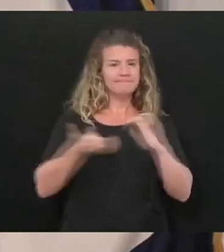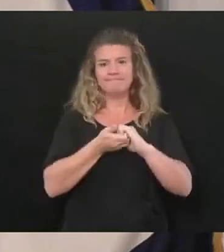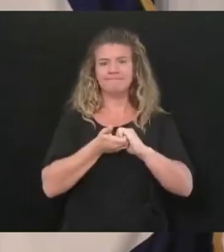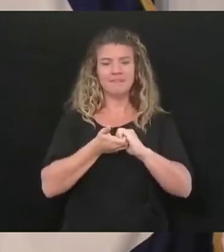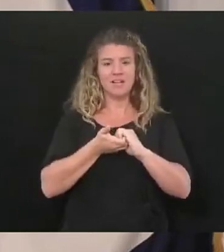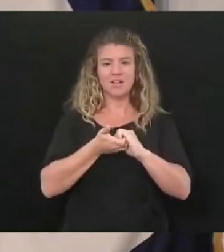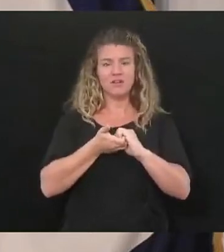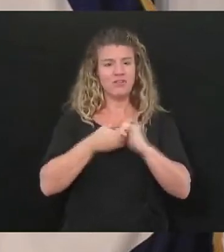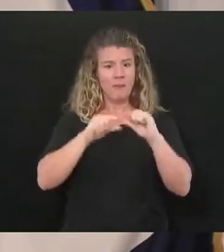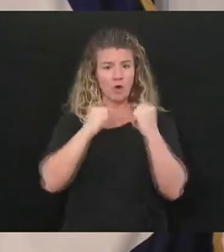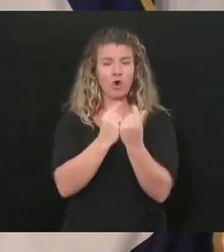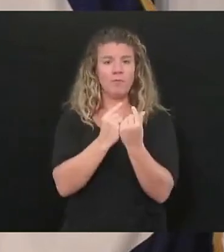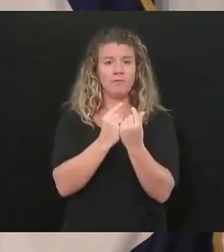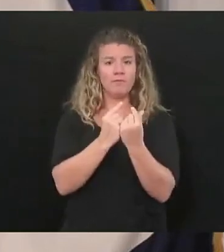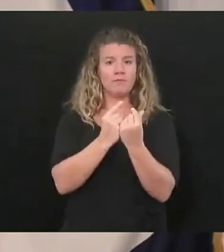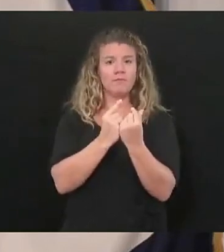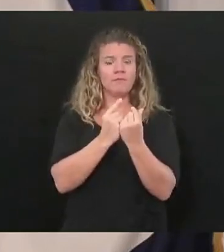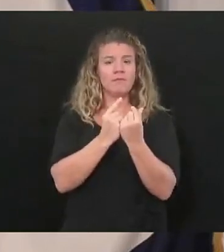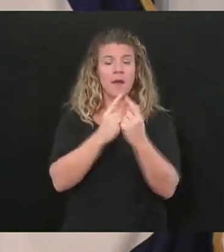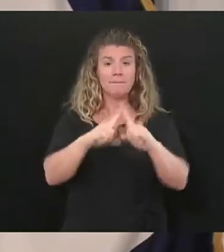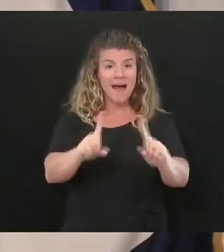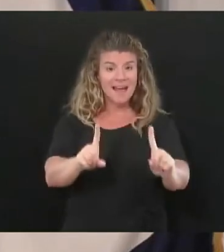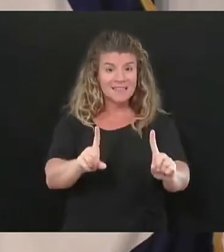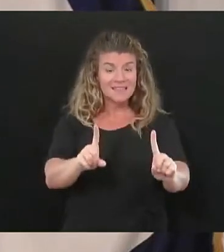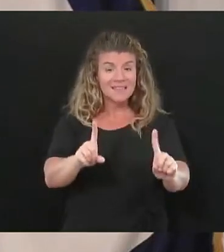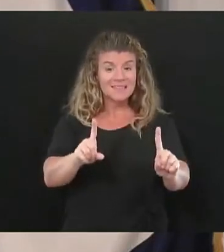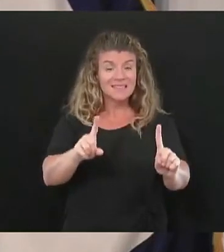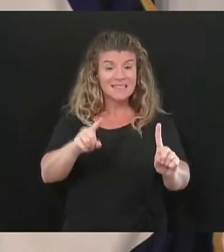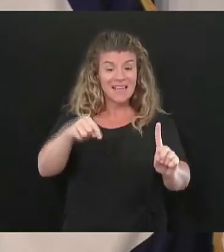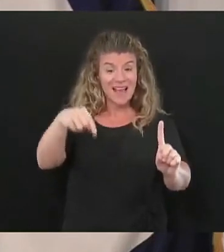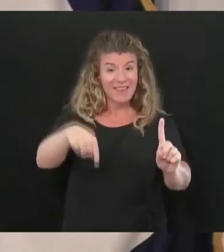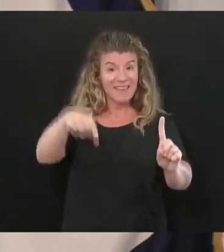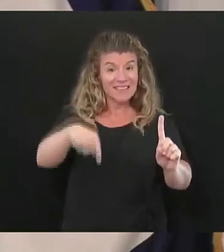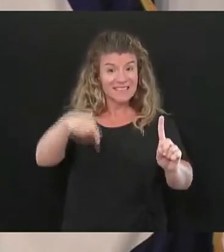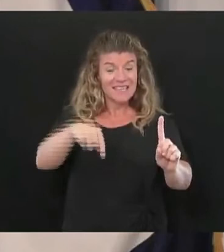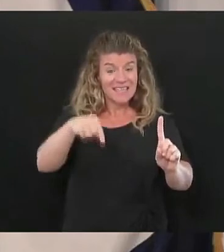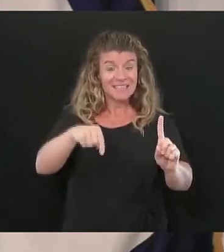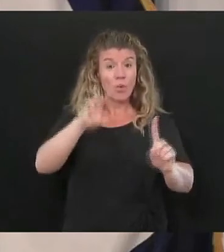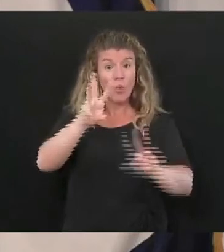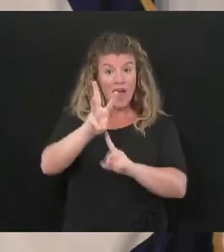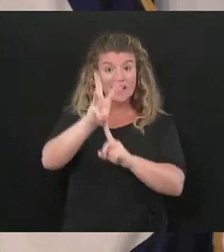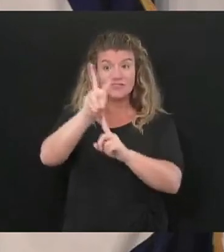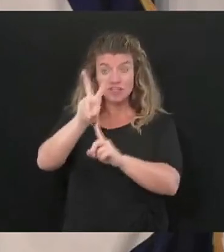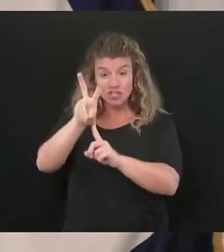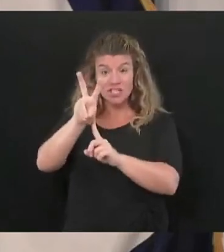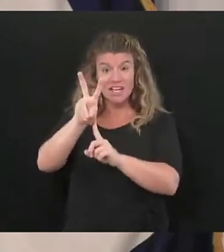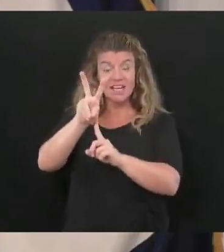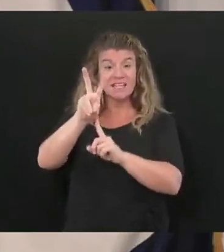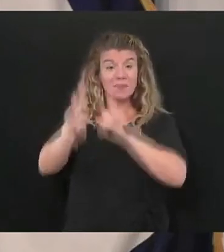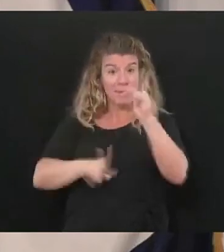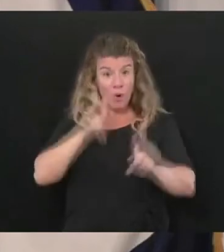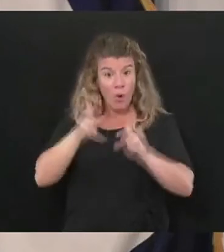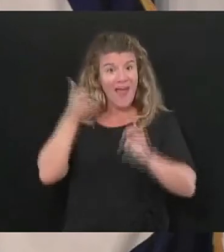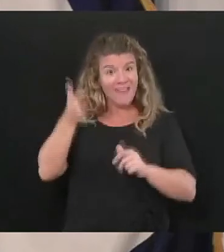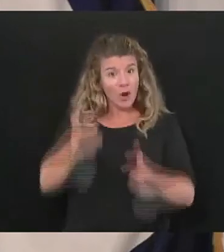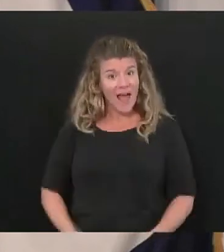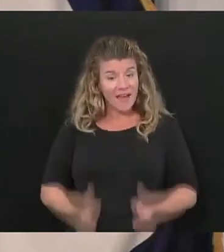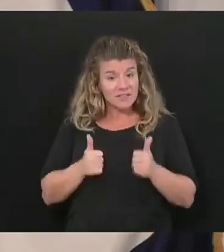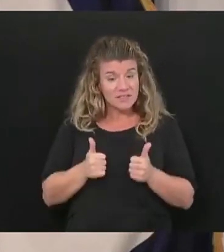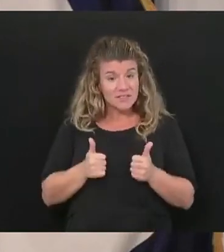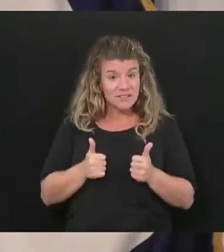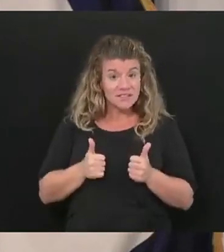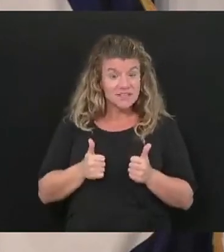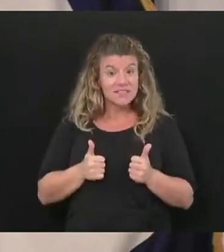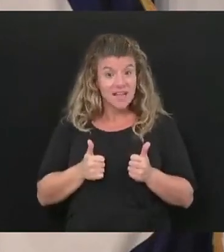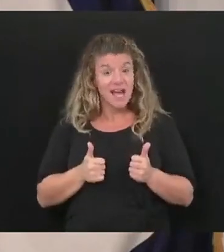have but for crying out loud we're dealing with West Virginians lives and if